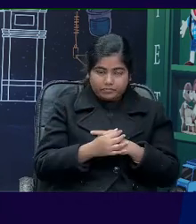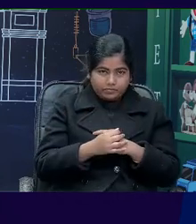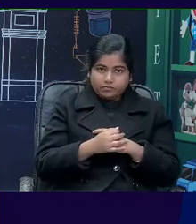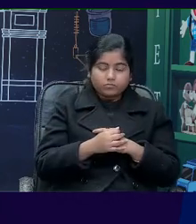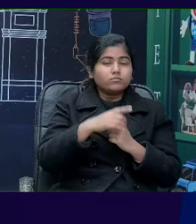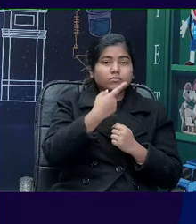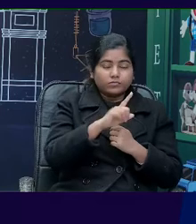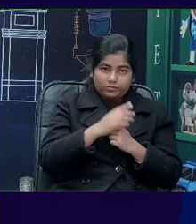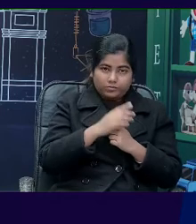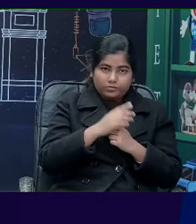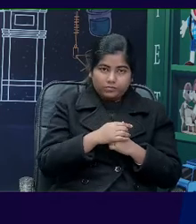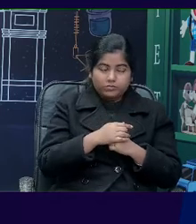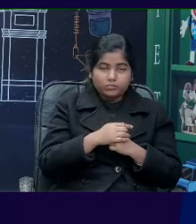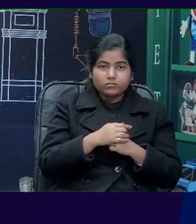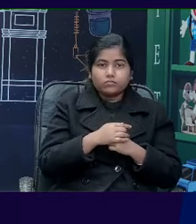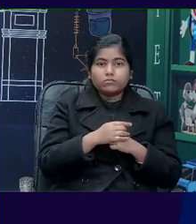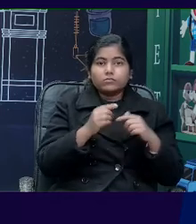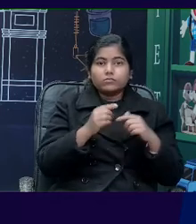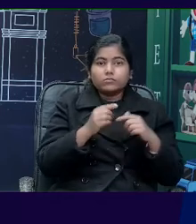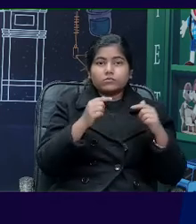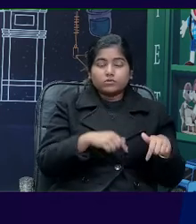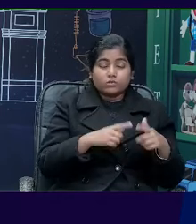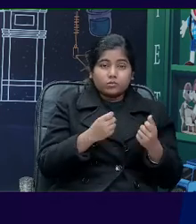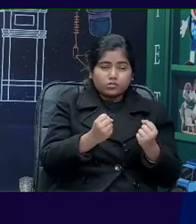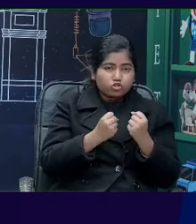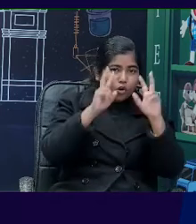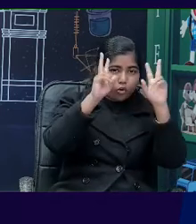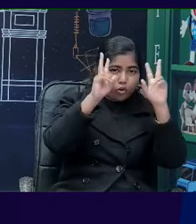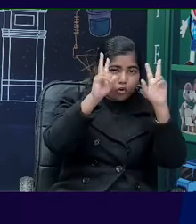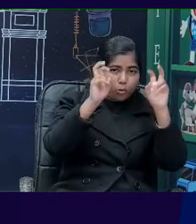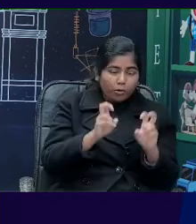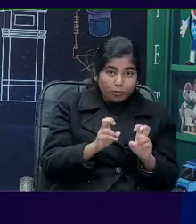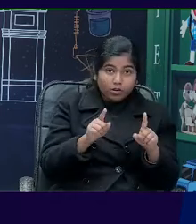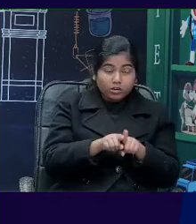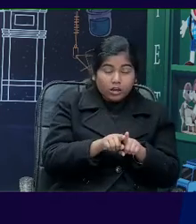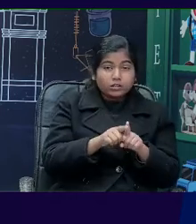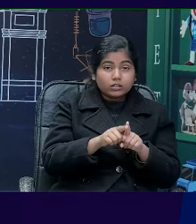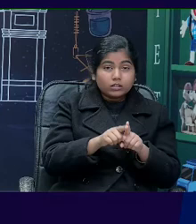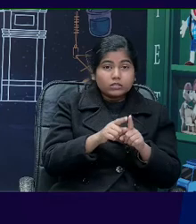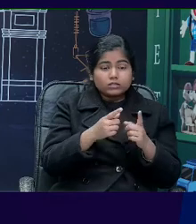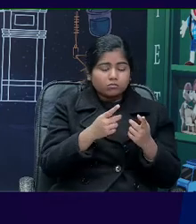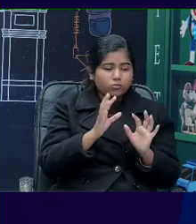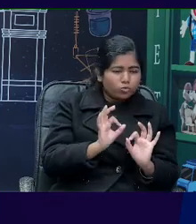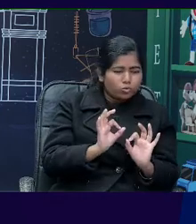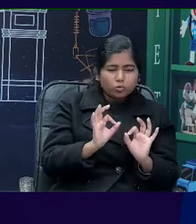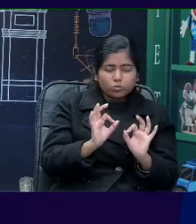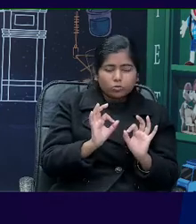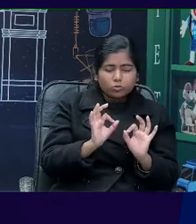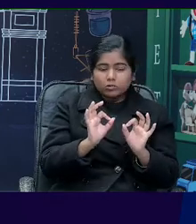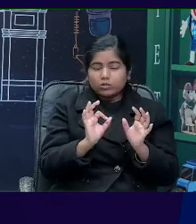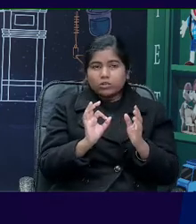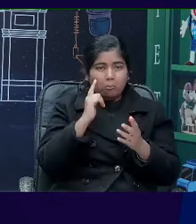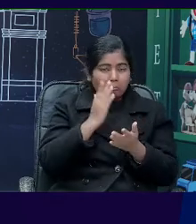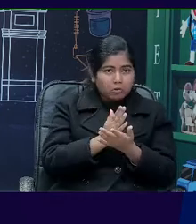So, there are some very strong themes and then there are some underlying themes in this lesson. So,